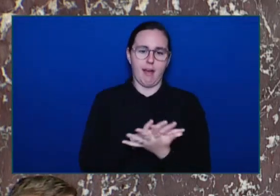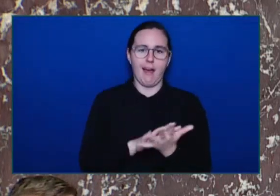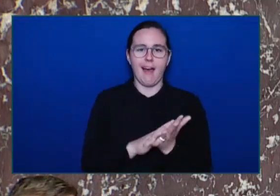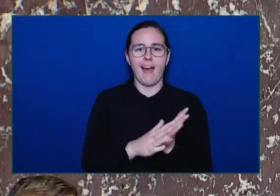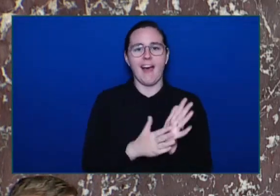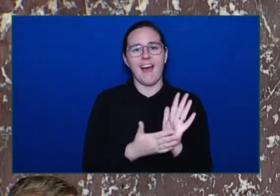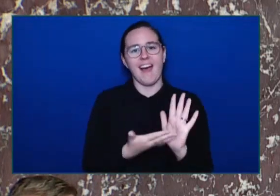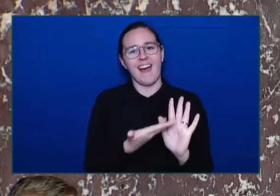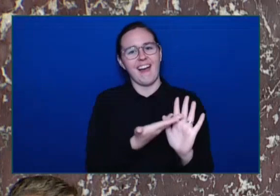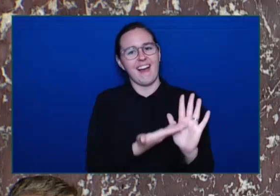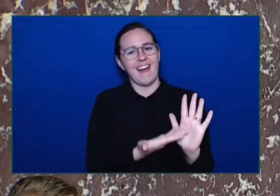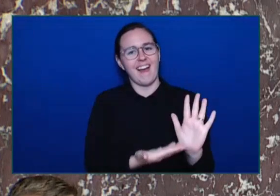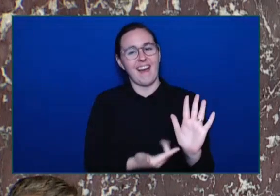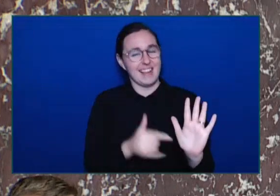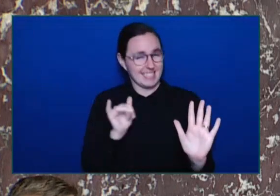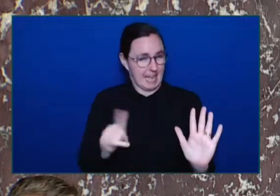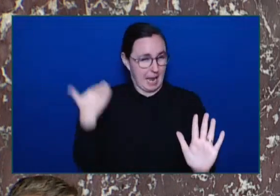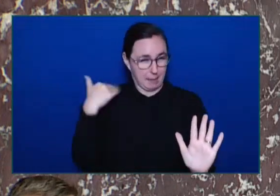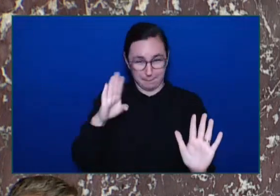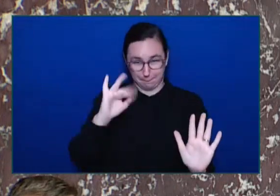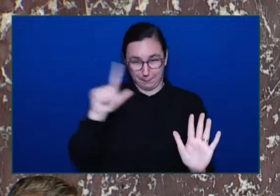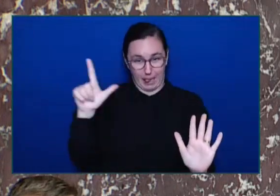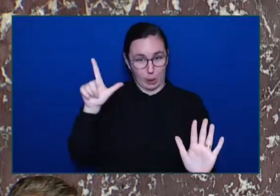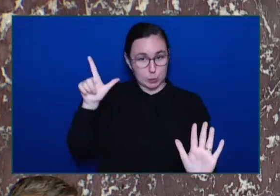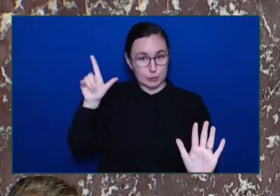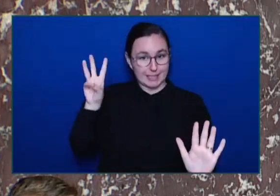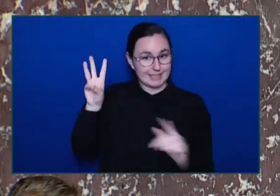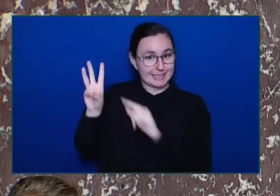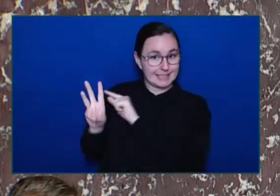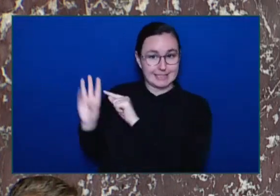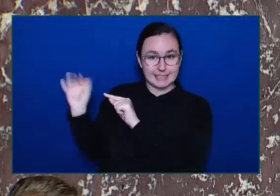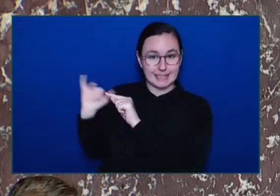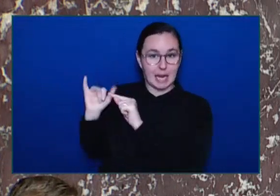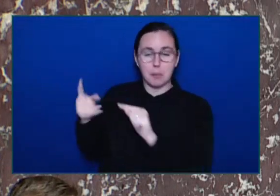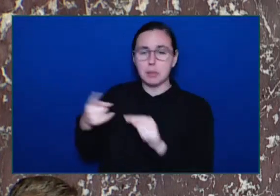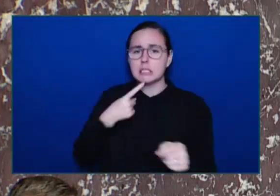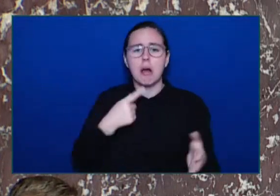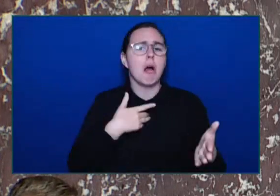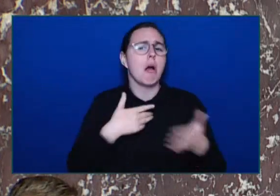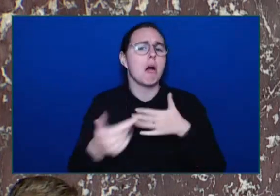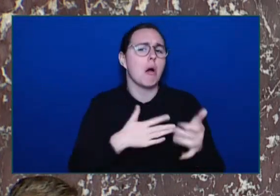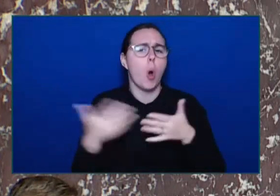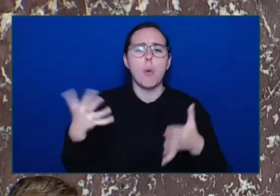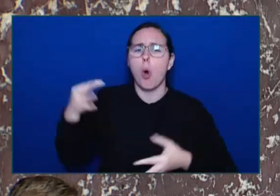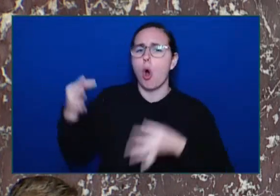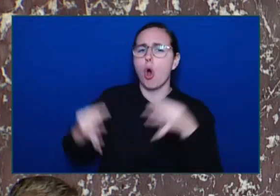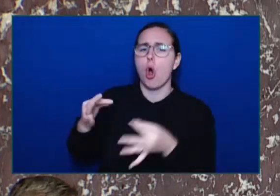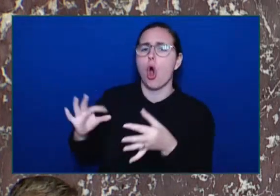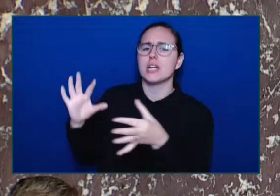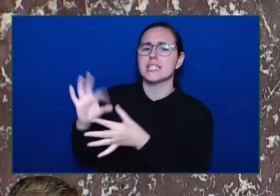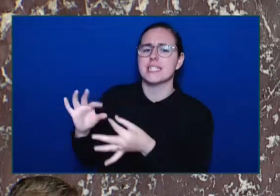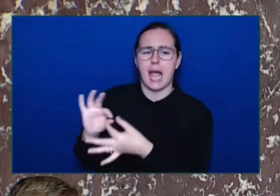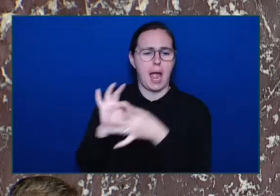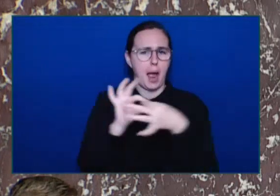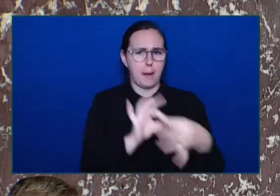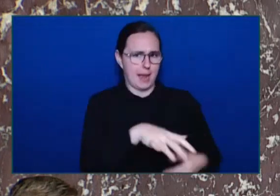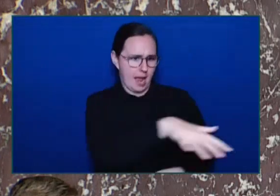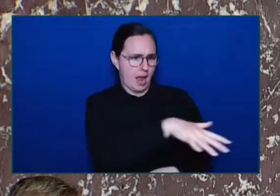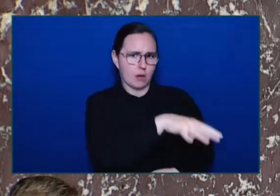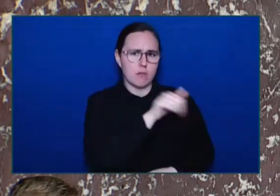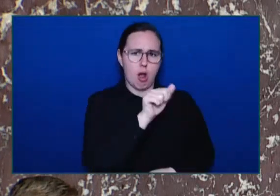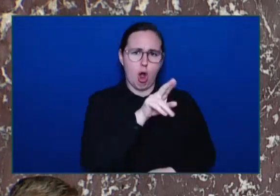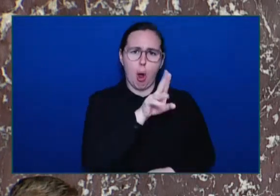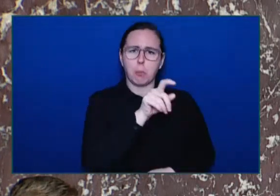matter what the courts say about Arbutus Well, here's what the Premier had to say in 2022 About the Arbutus project